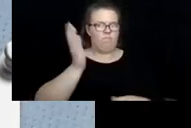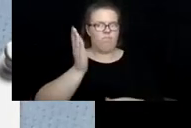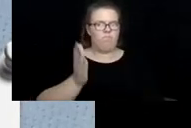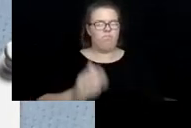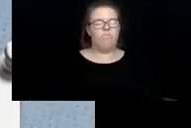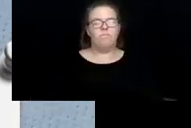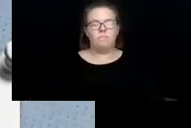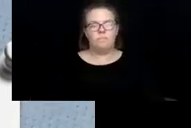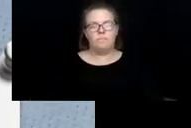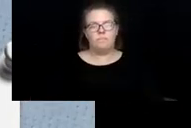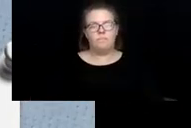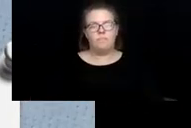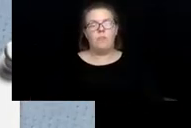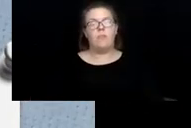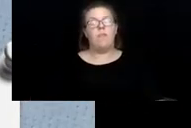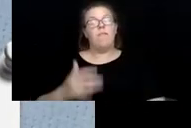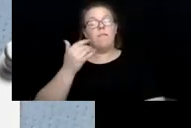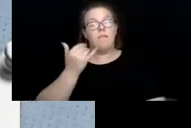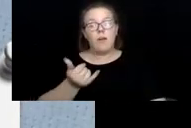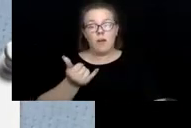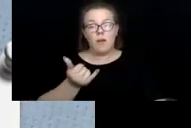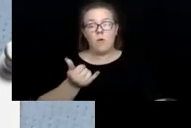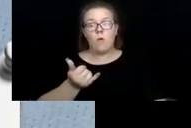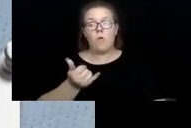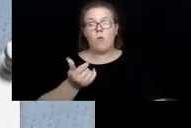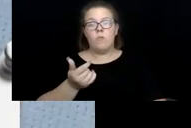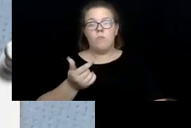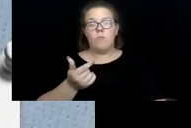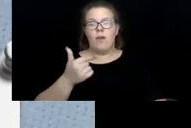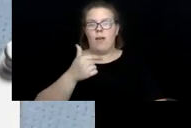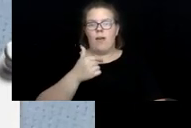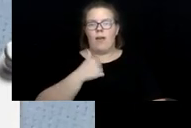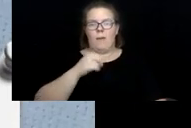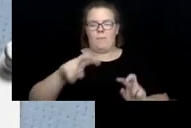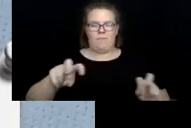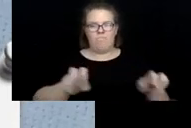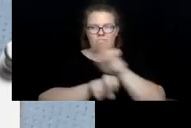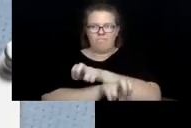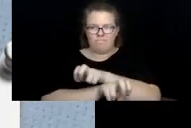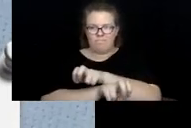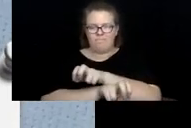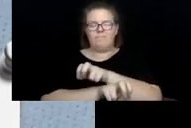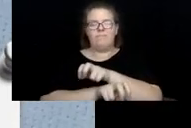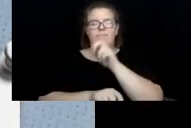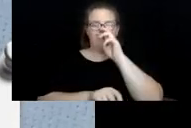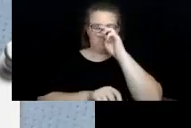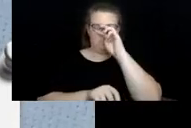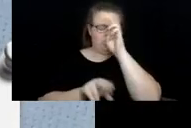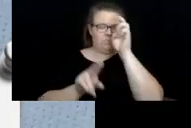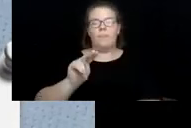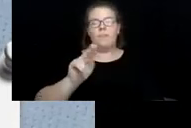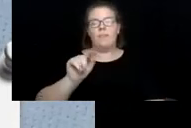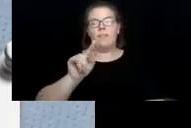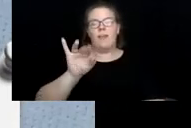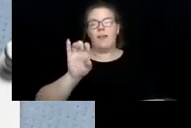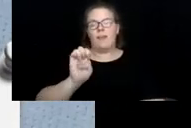And I am going to move my chair and, uh, and have Natalie Rowan come to